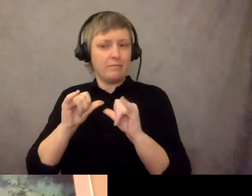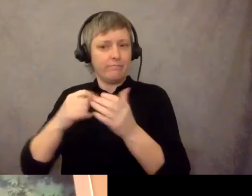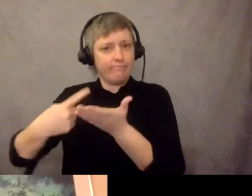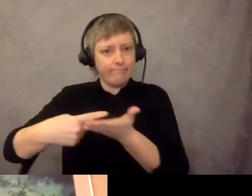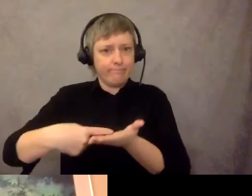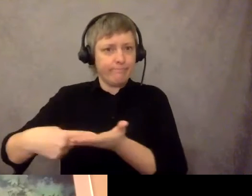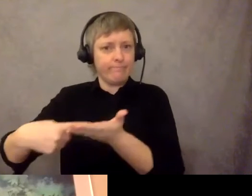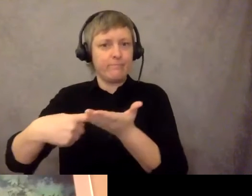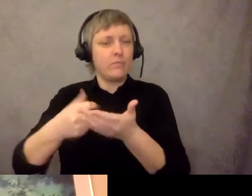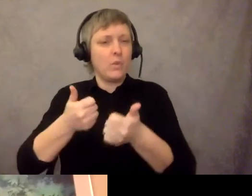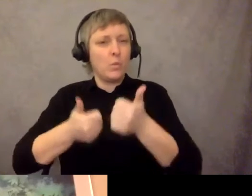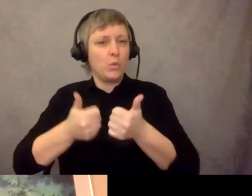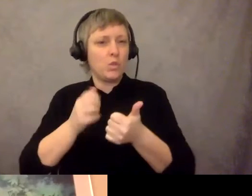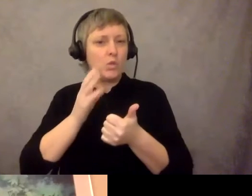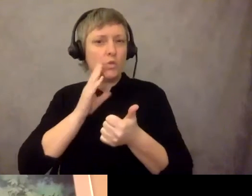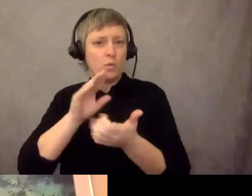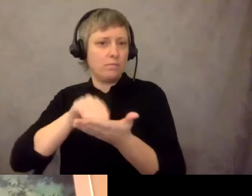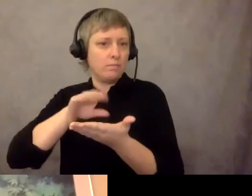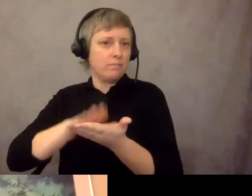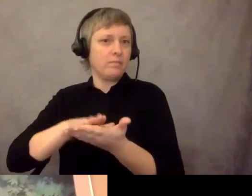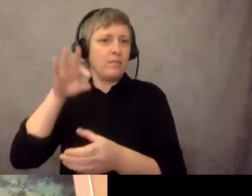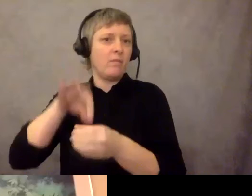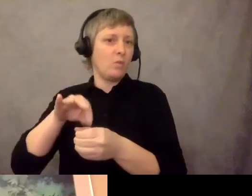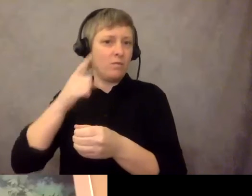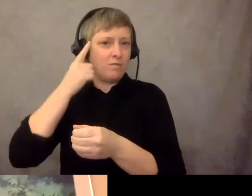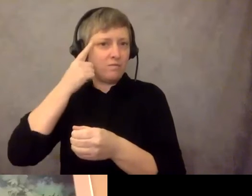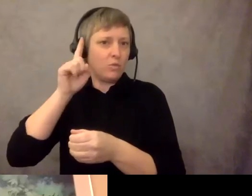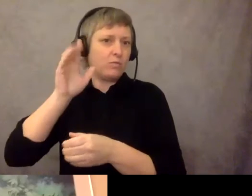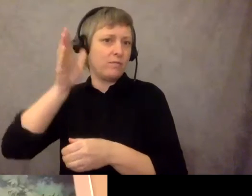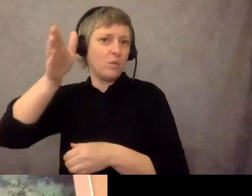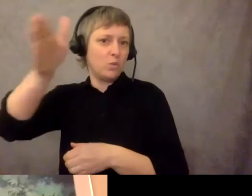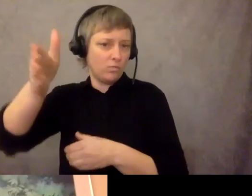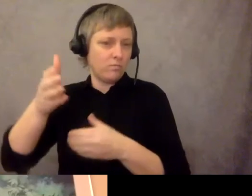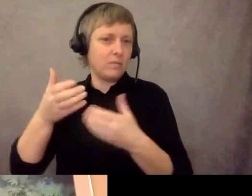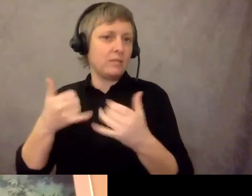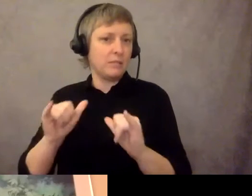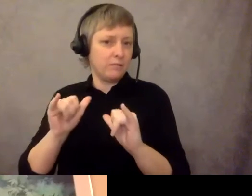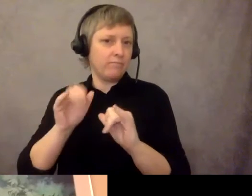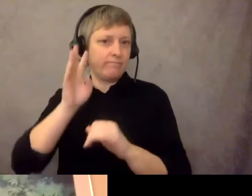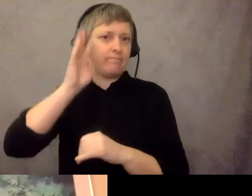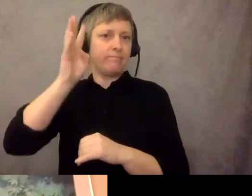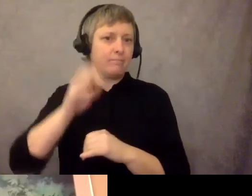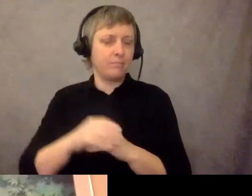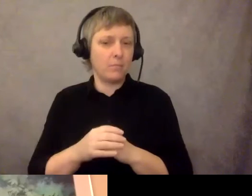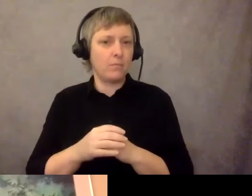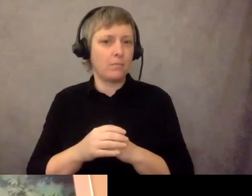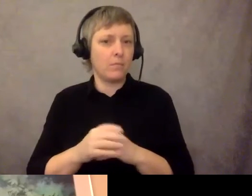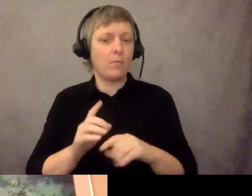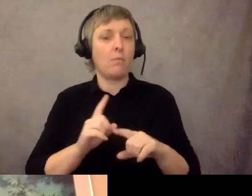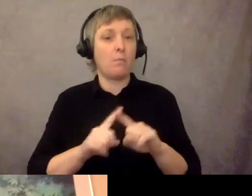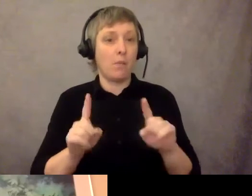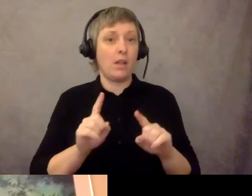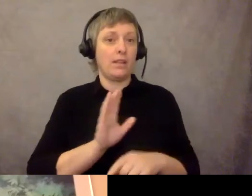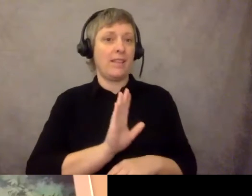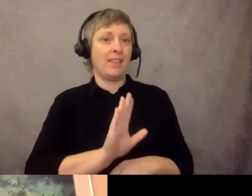up on a ballot in the future. But their terms and in early December of this year.